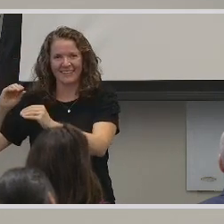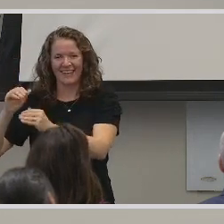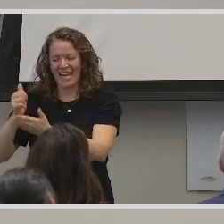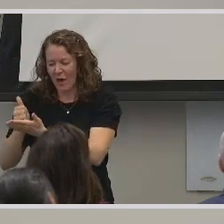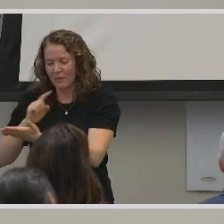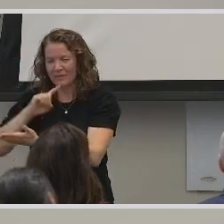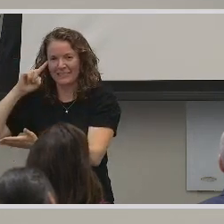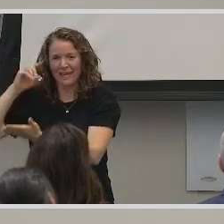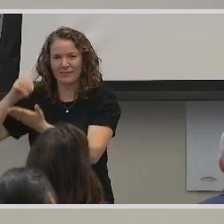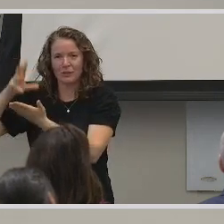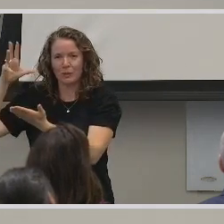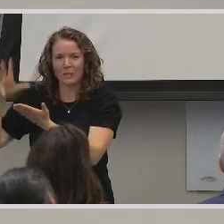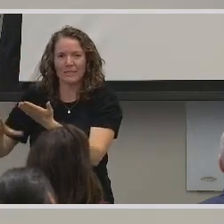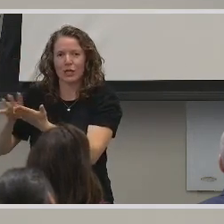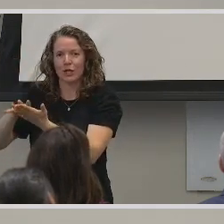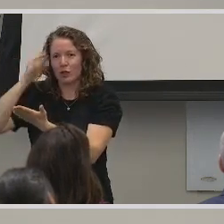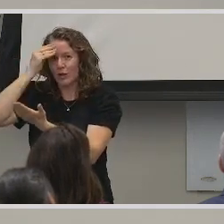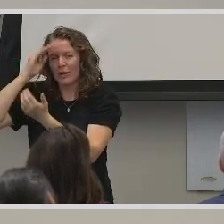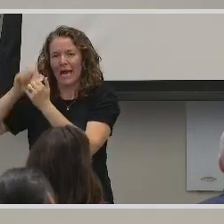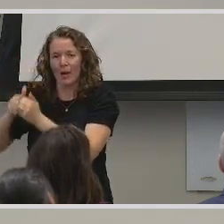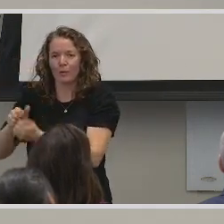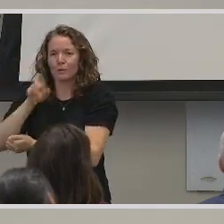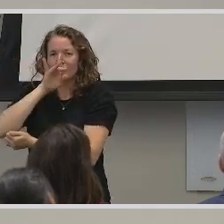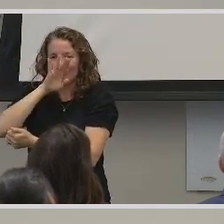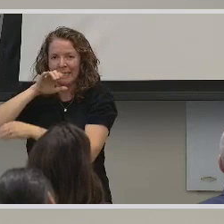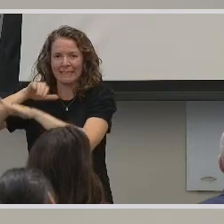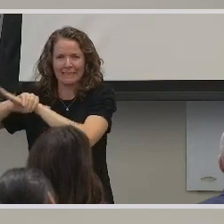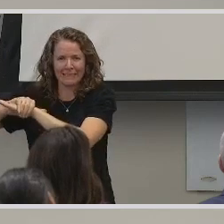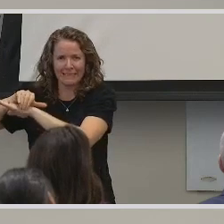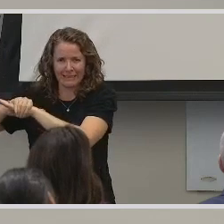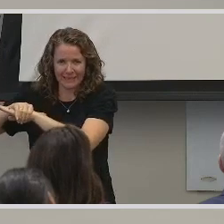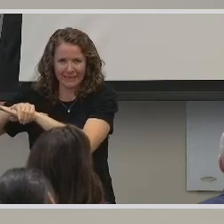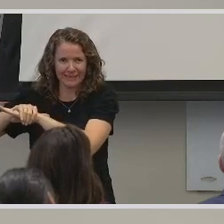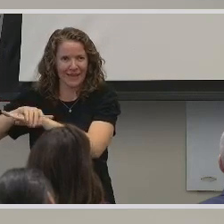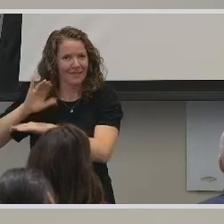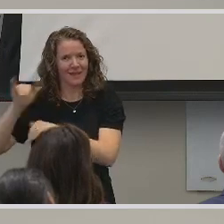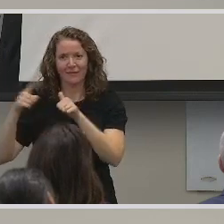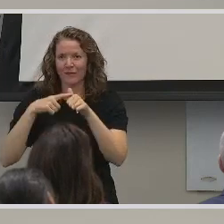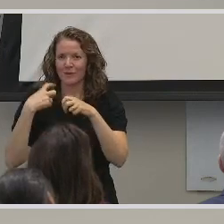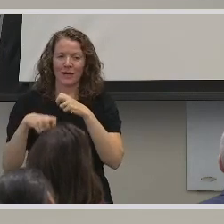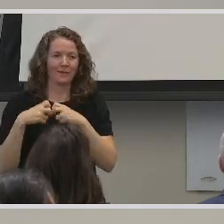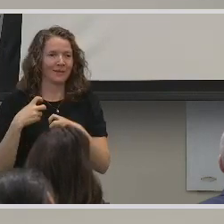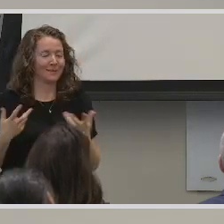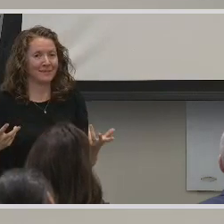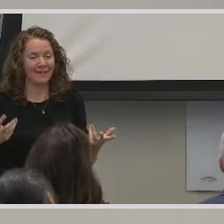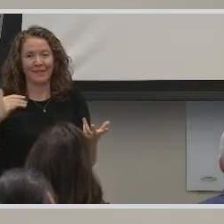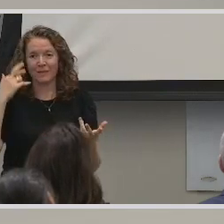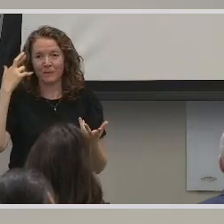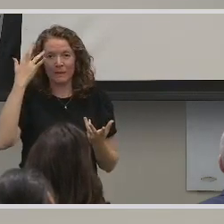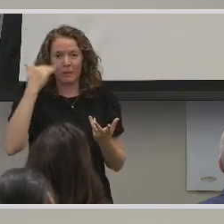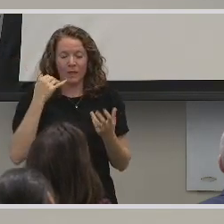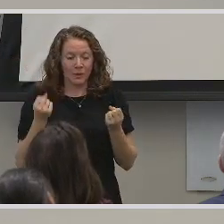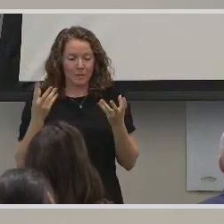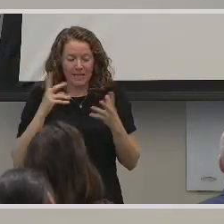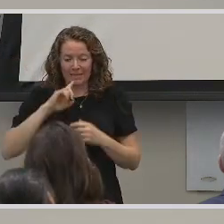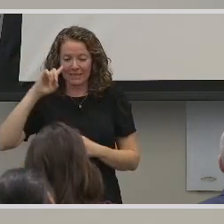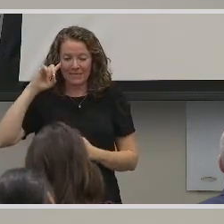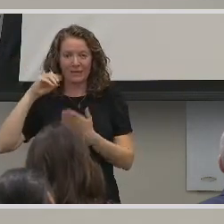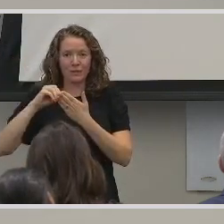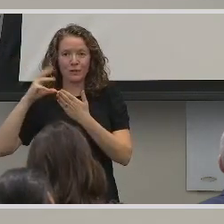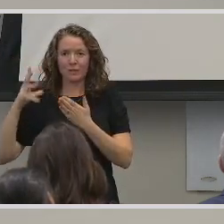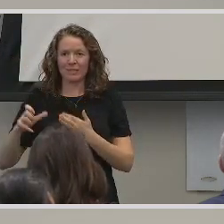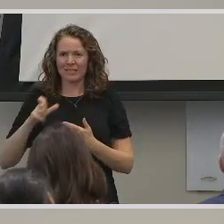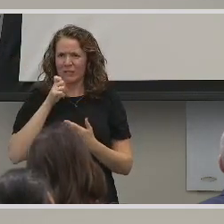deaf students learn how to speak. So you can see that's the first problem. That's why so many deaf students